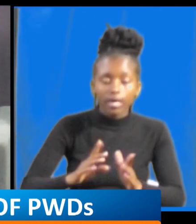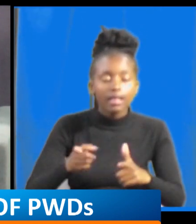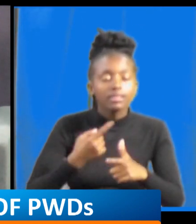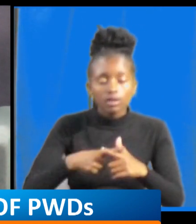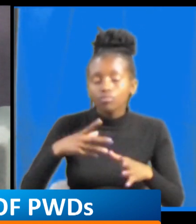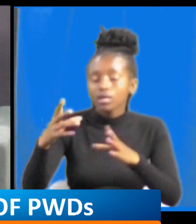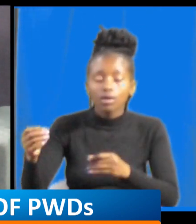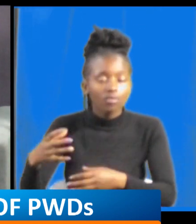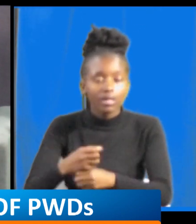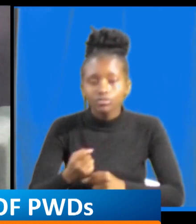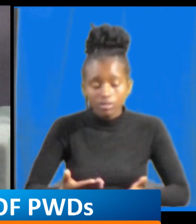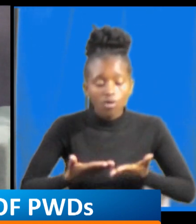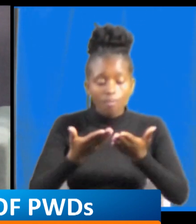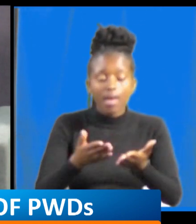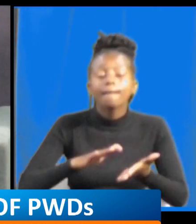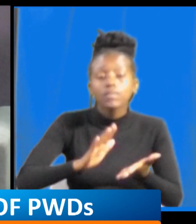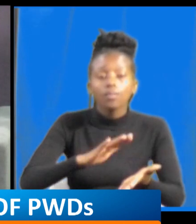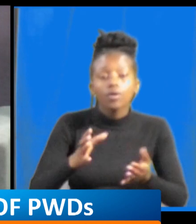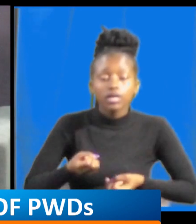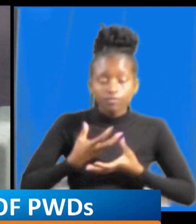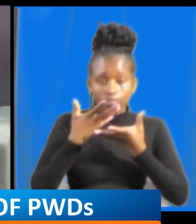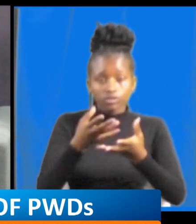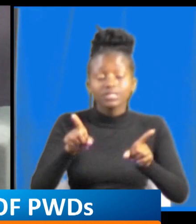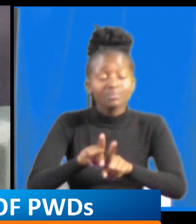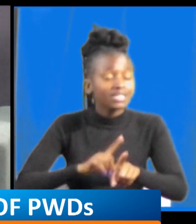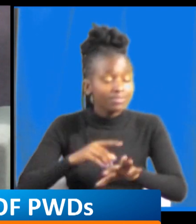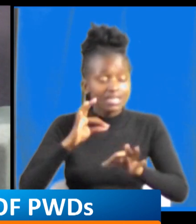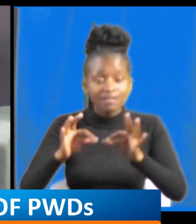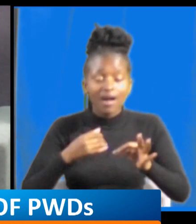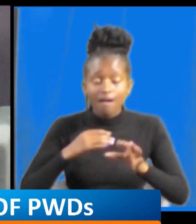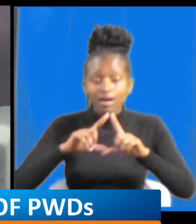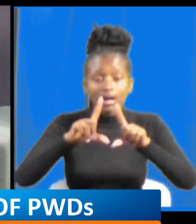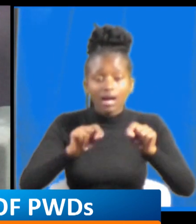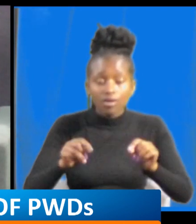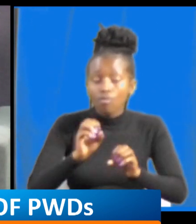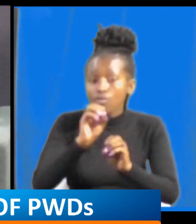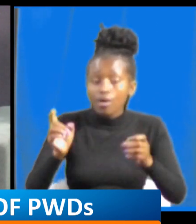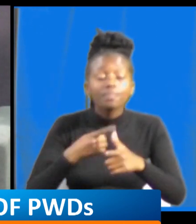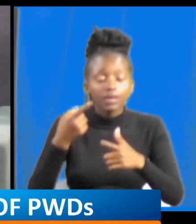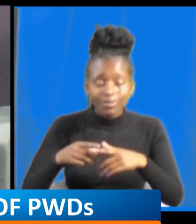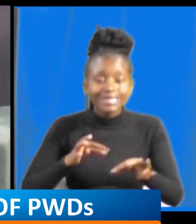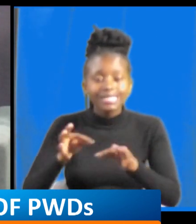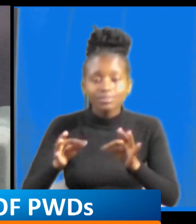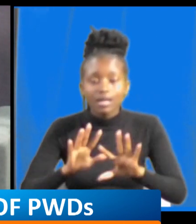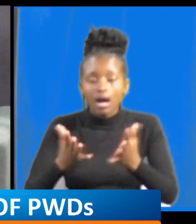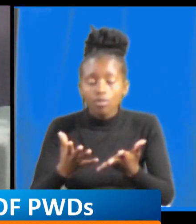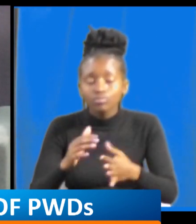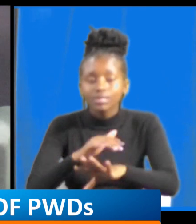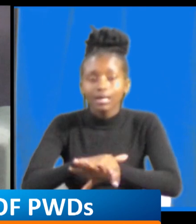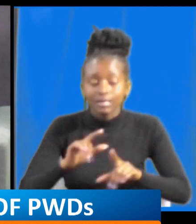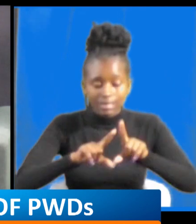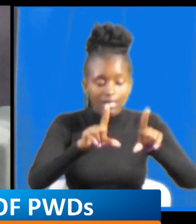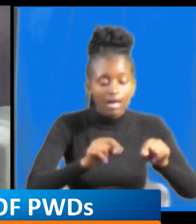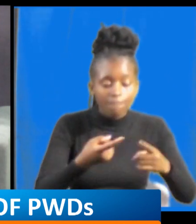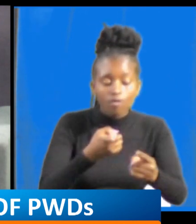information even if you don't have the card they will also give you the procedure of how to get that then the card from the